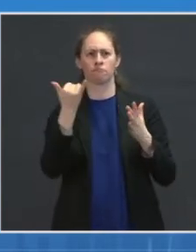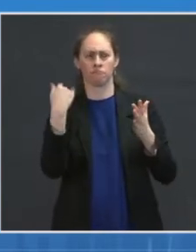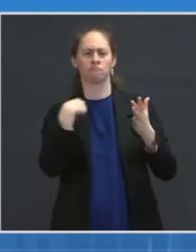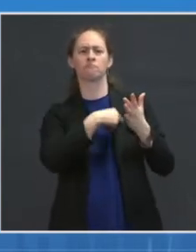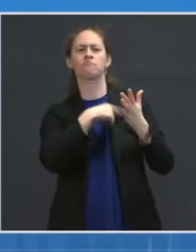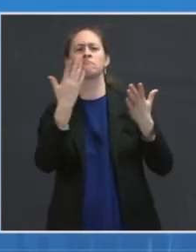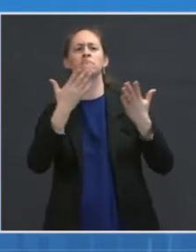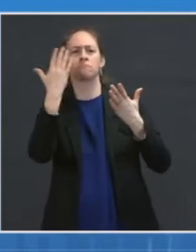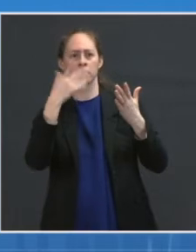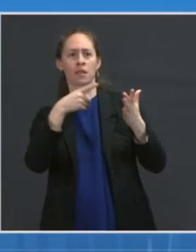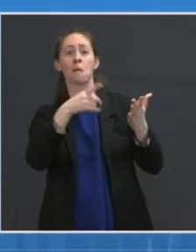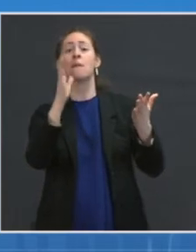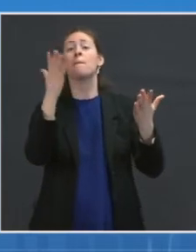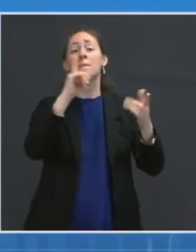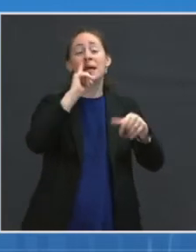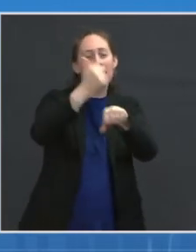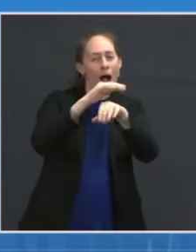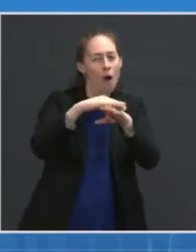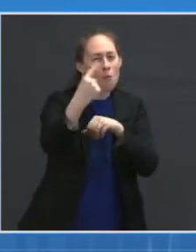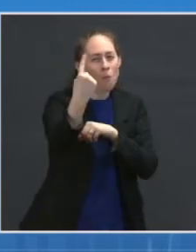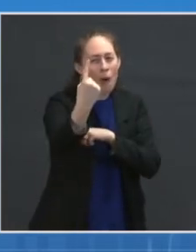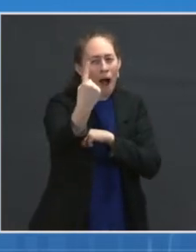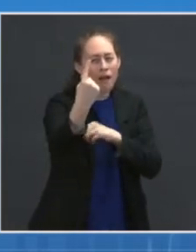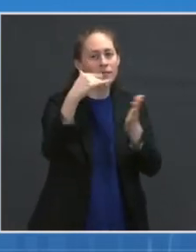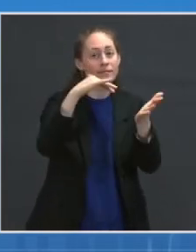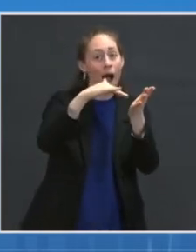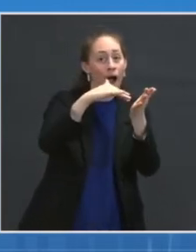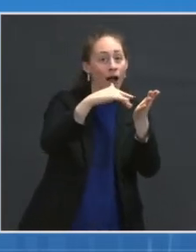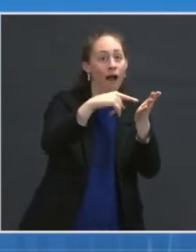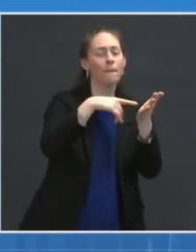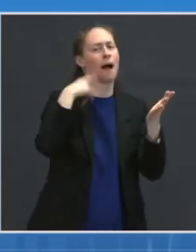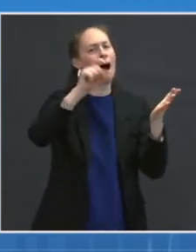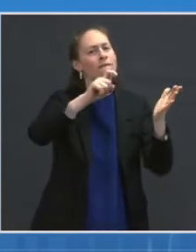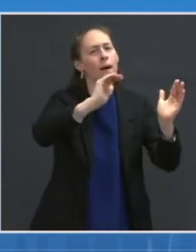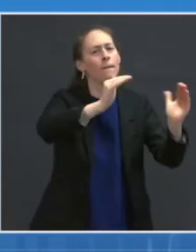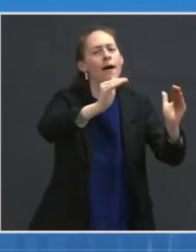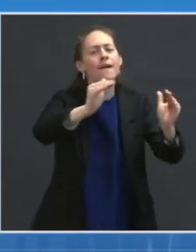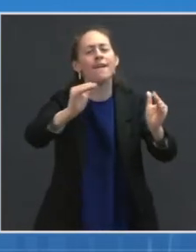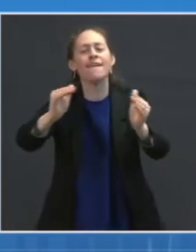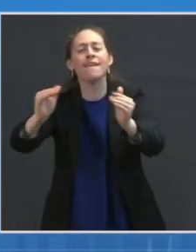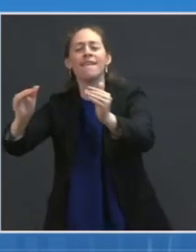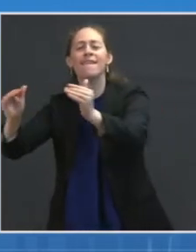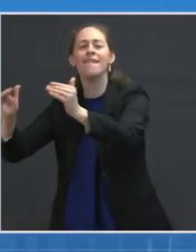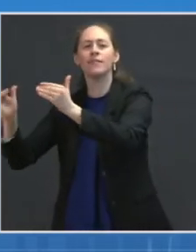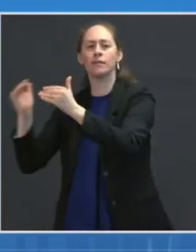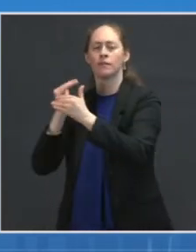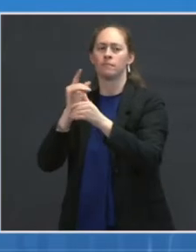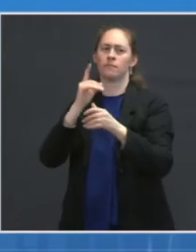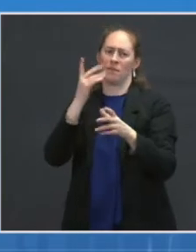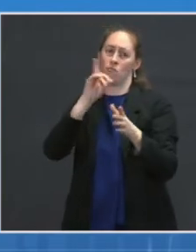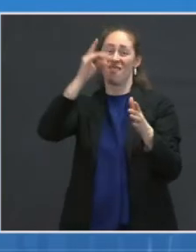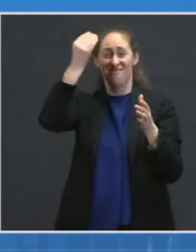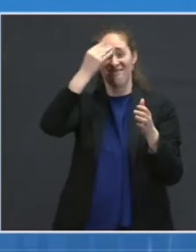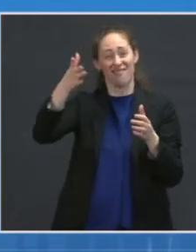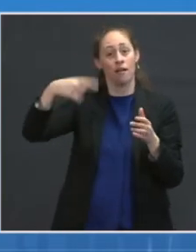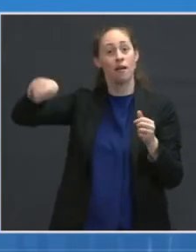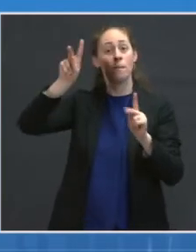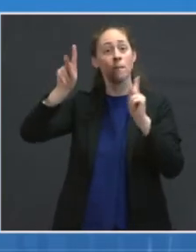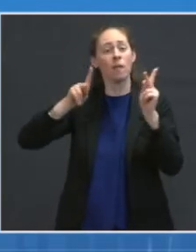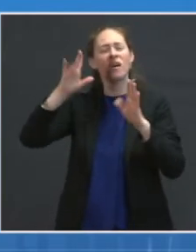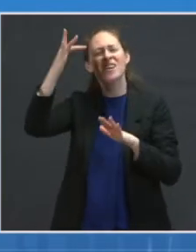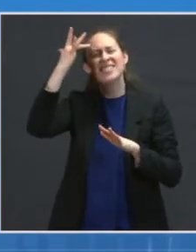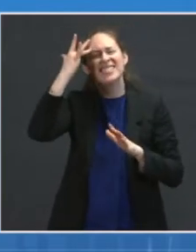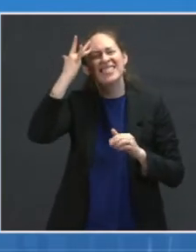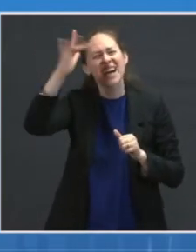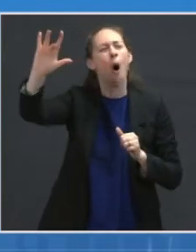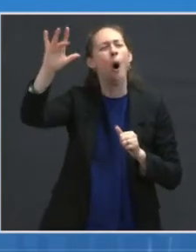So I think we've got the best people in the world looking at this. I feel very confident. And they'll